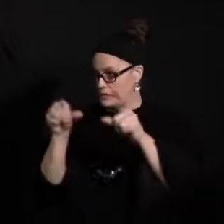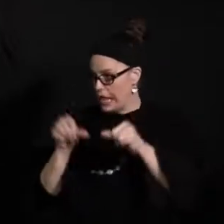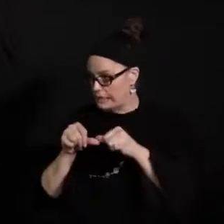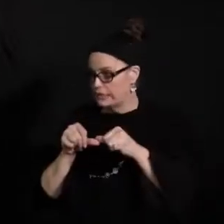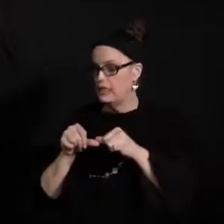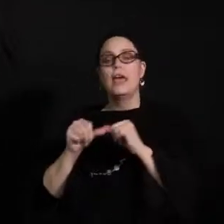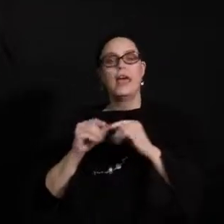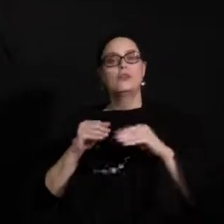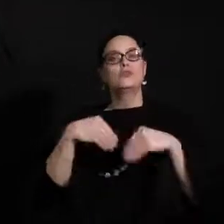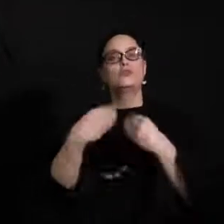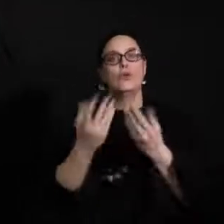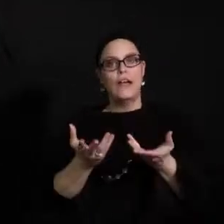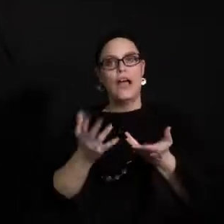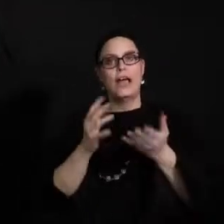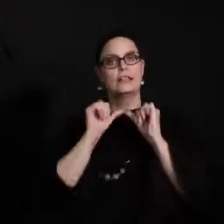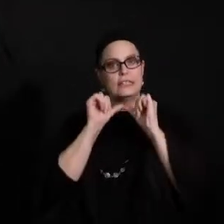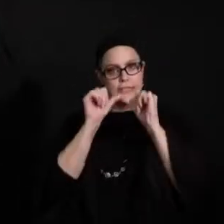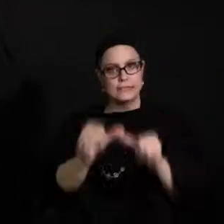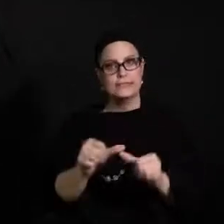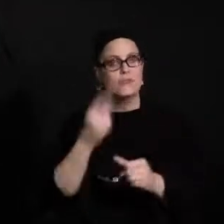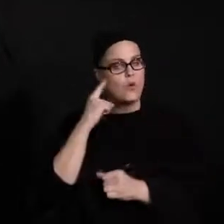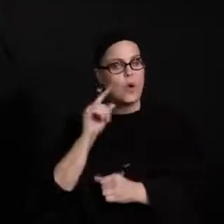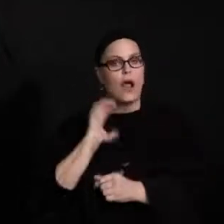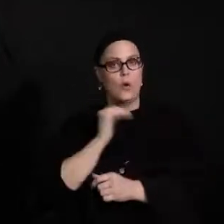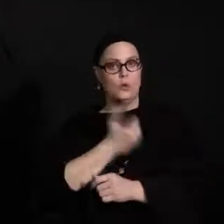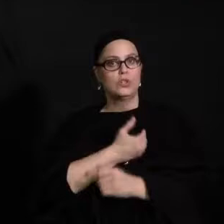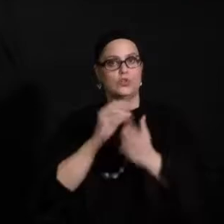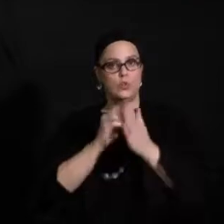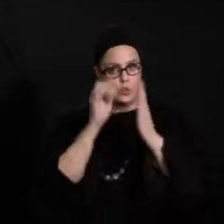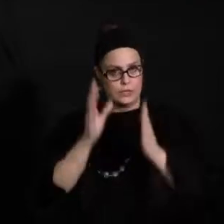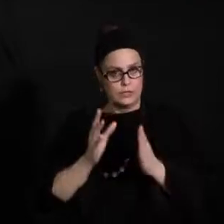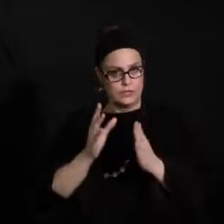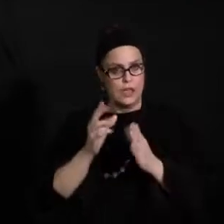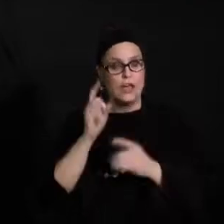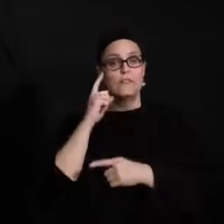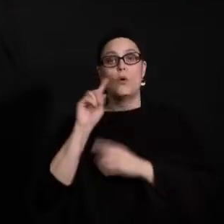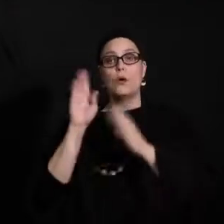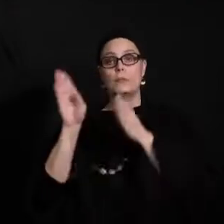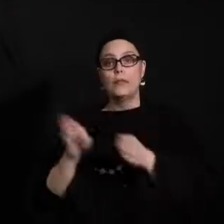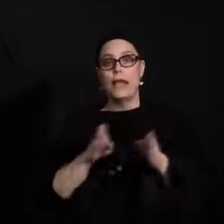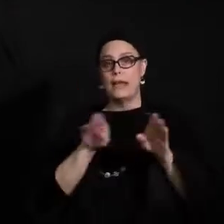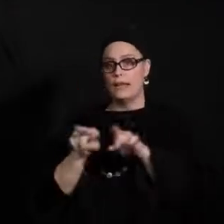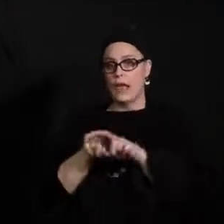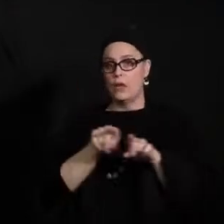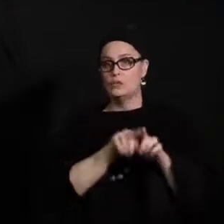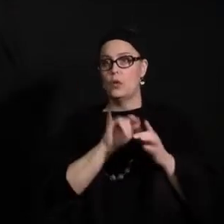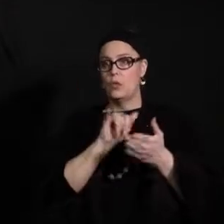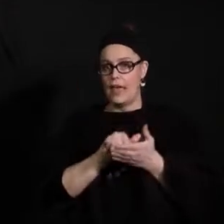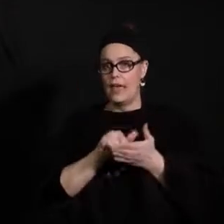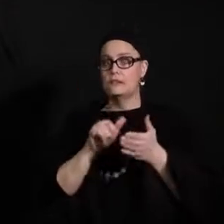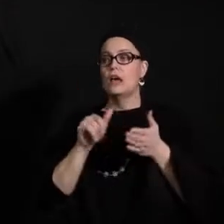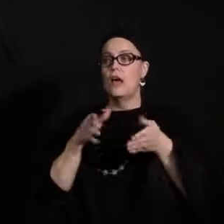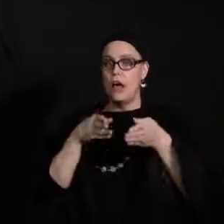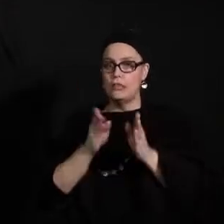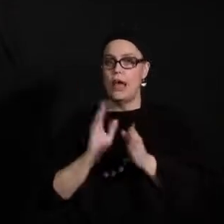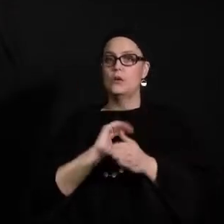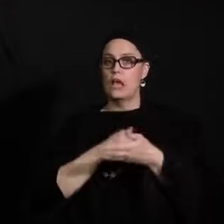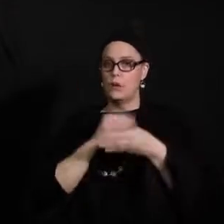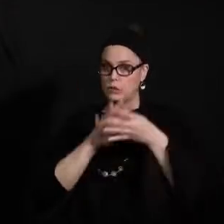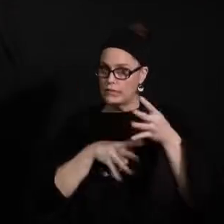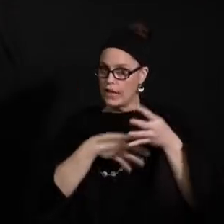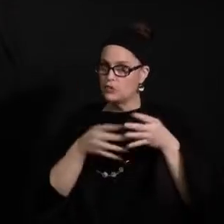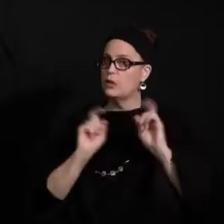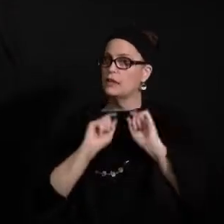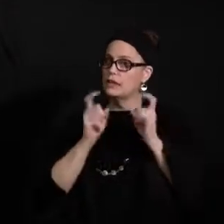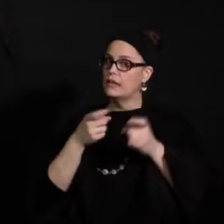continuity for our students. In terms of the planning, also we know that it allows with our schedule, it